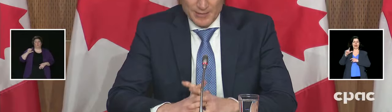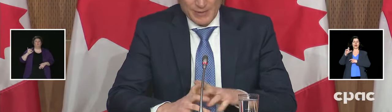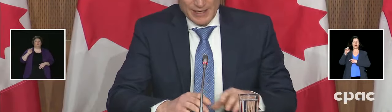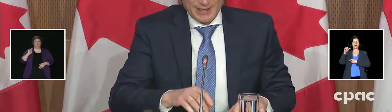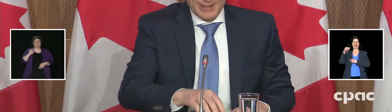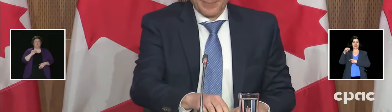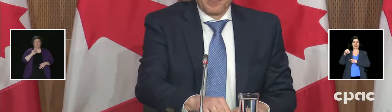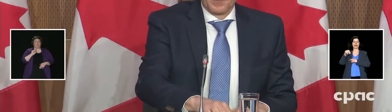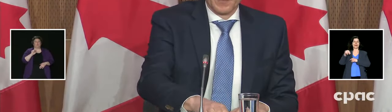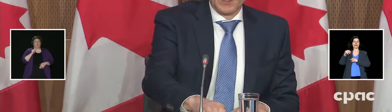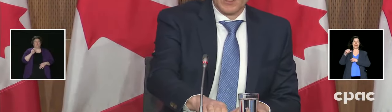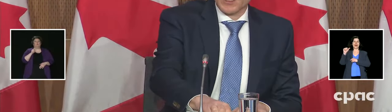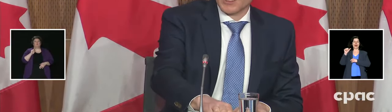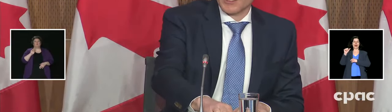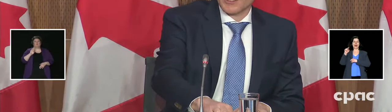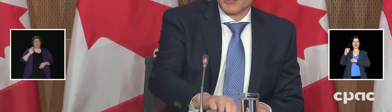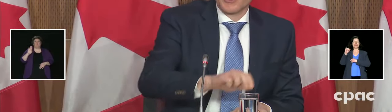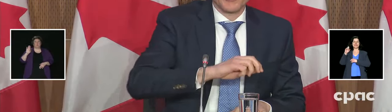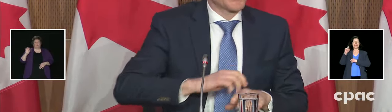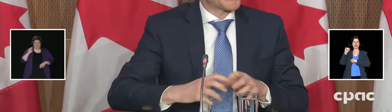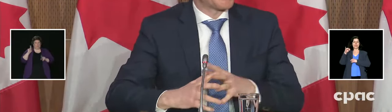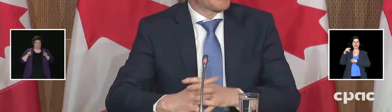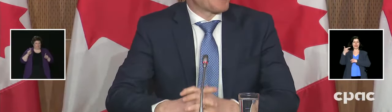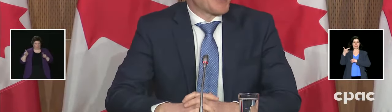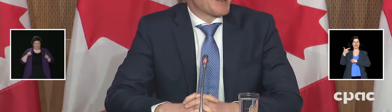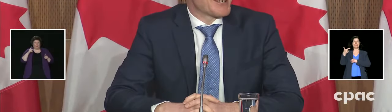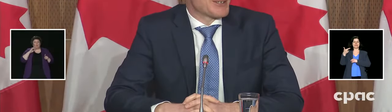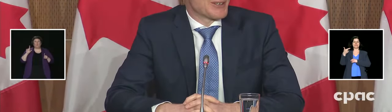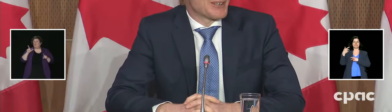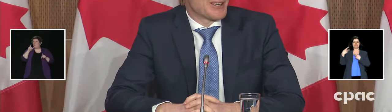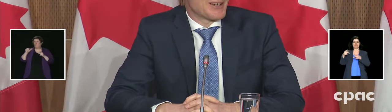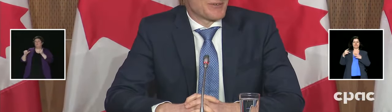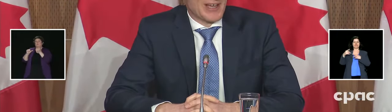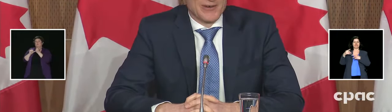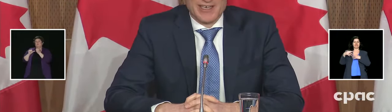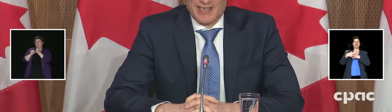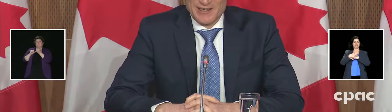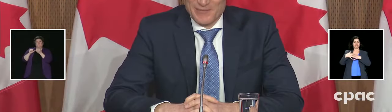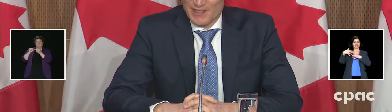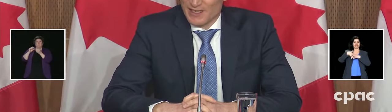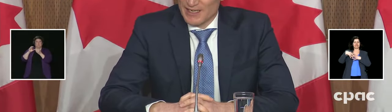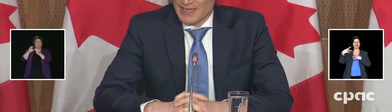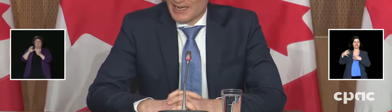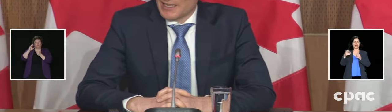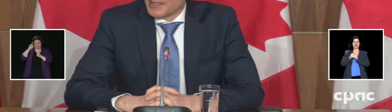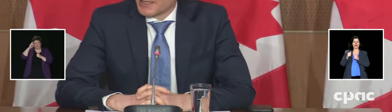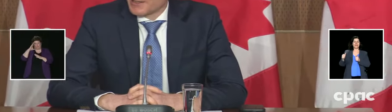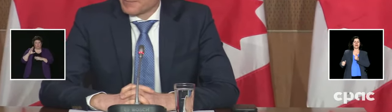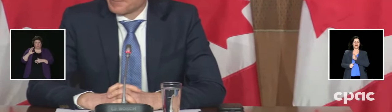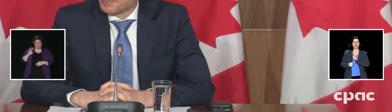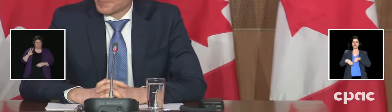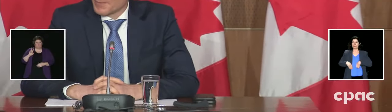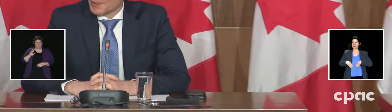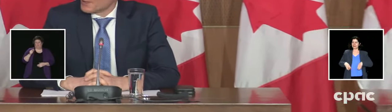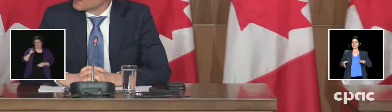by Associate Deputy Minister Valerie Gideon and